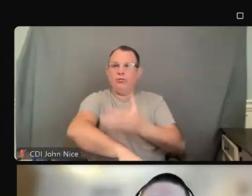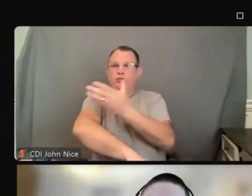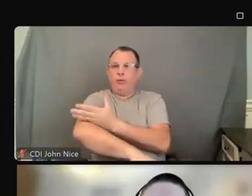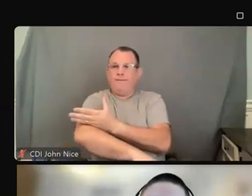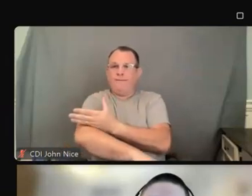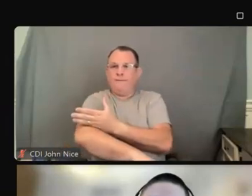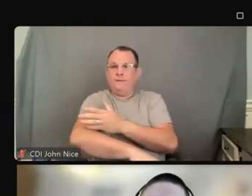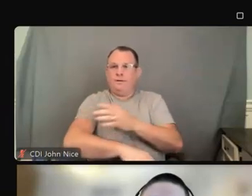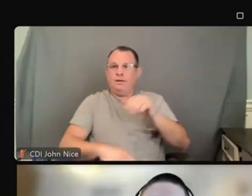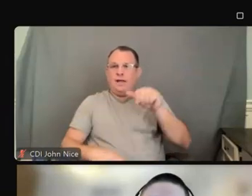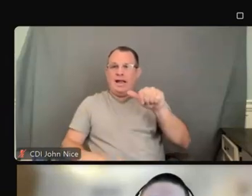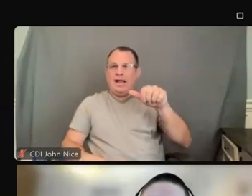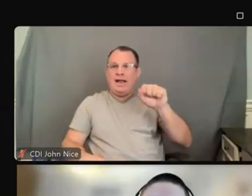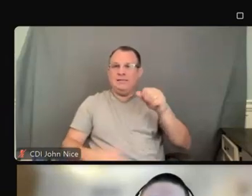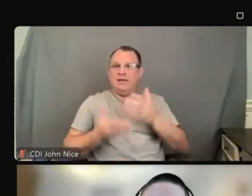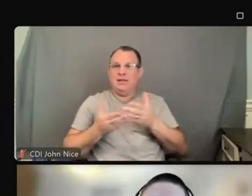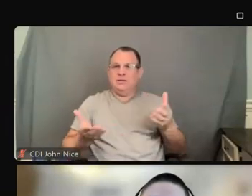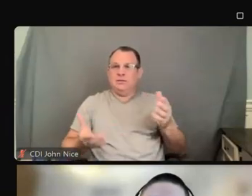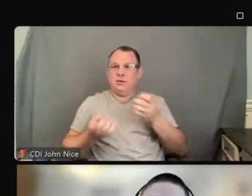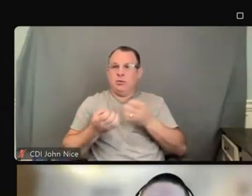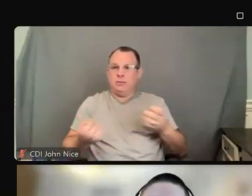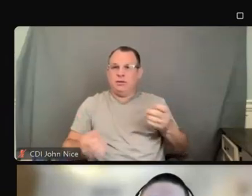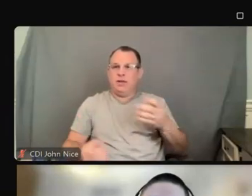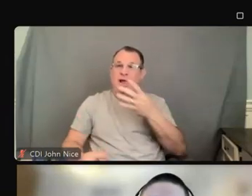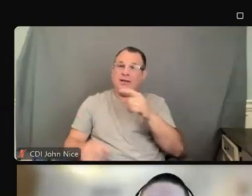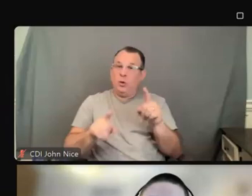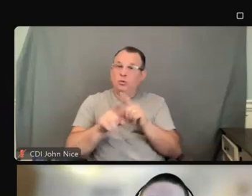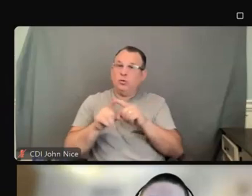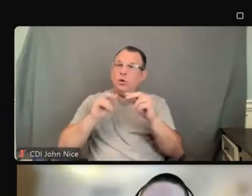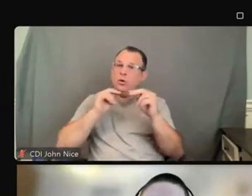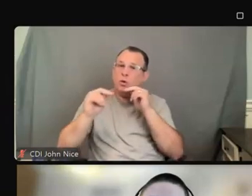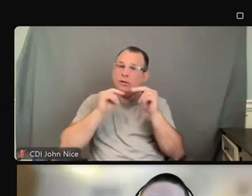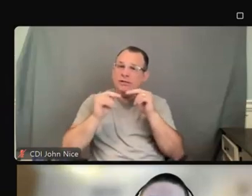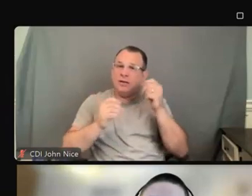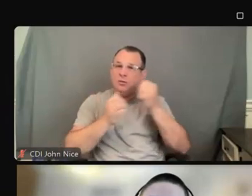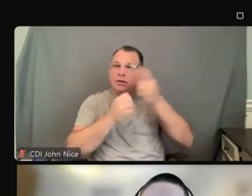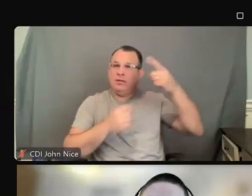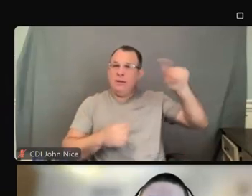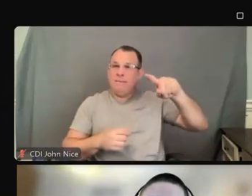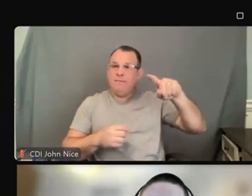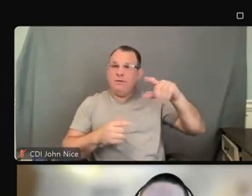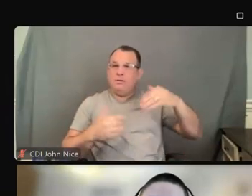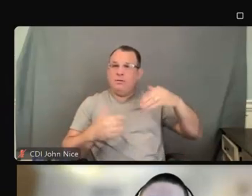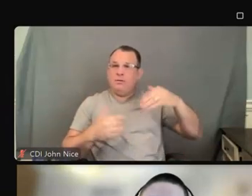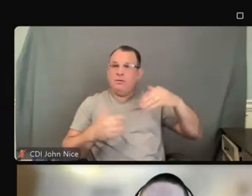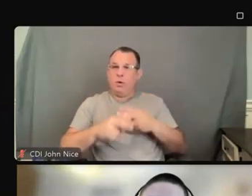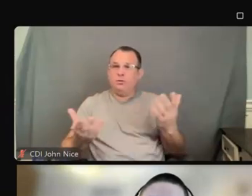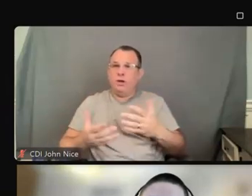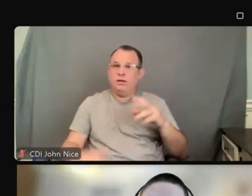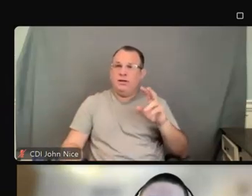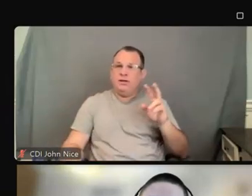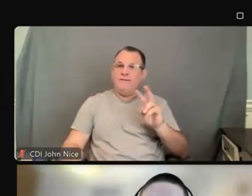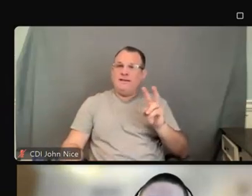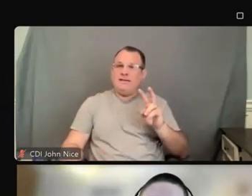So that negotiation ended up in something which we call a VRA, which stands for Voluntary